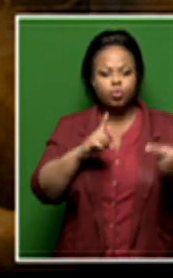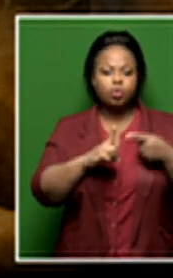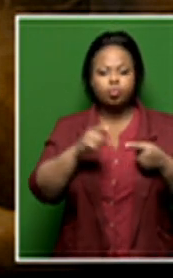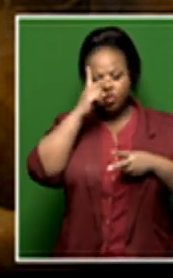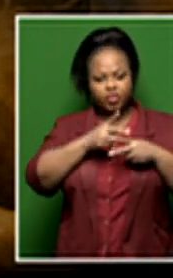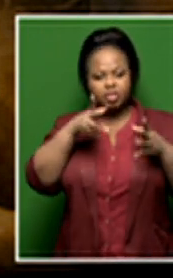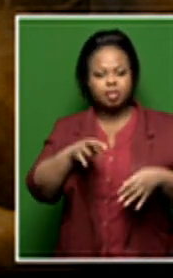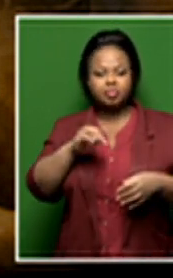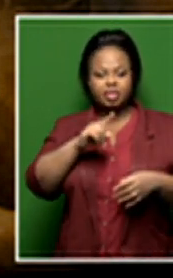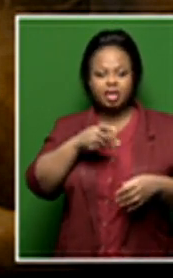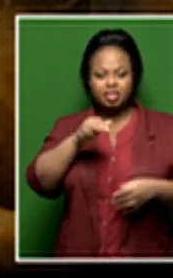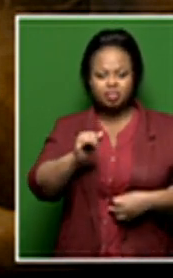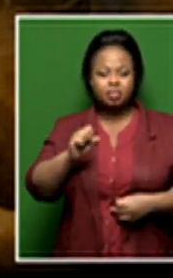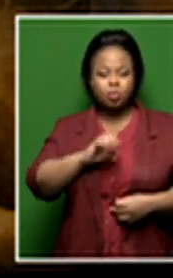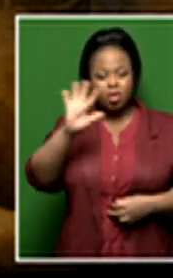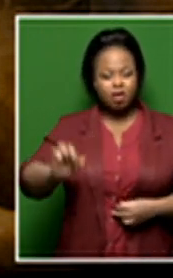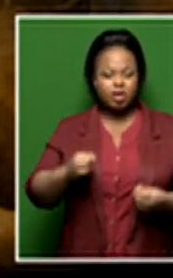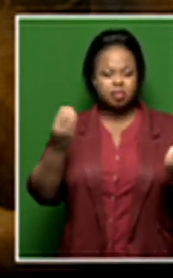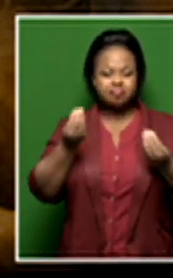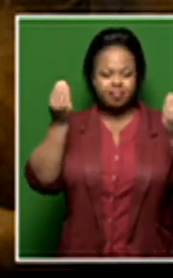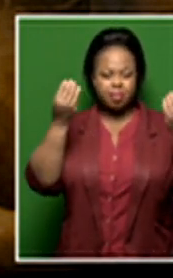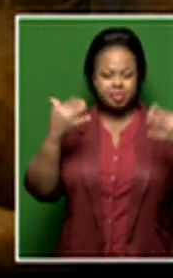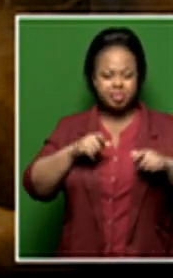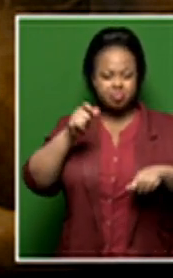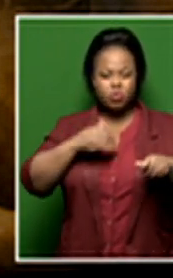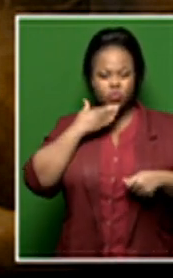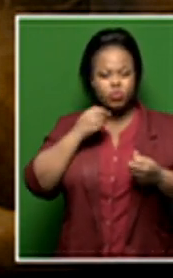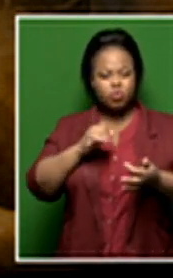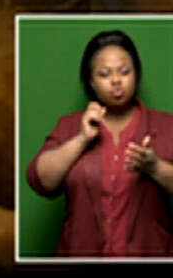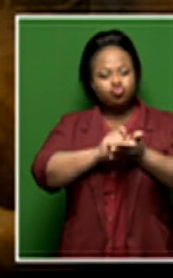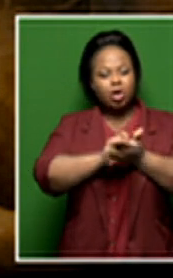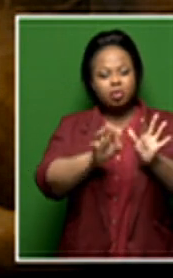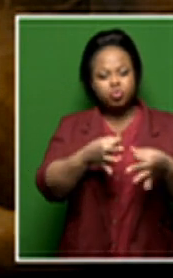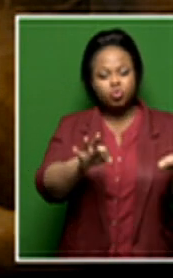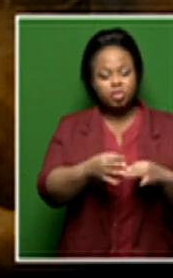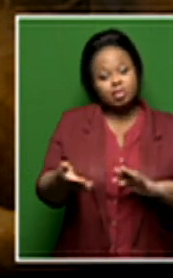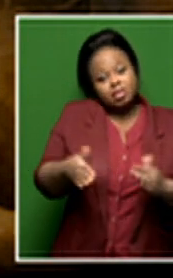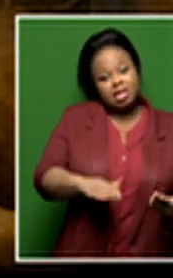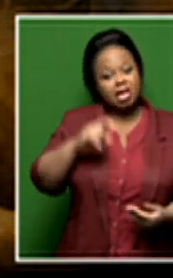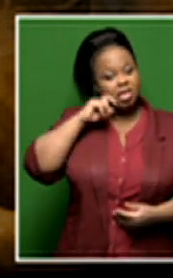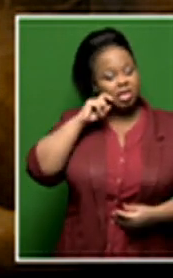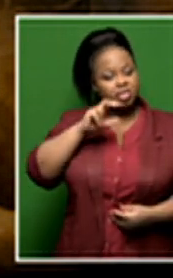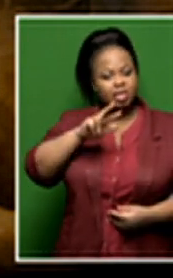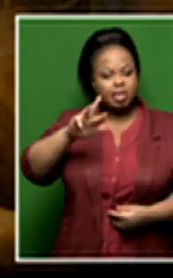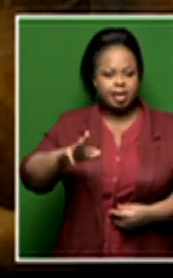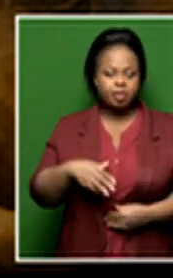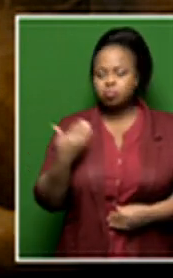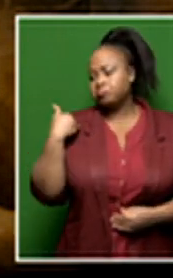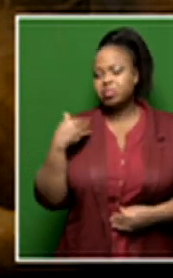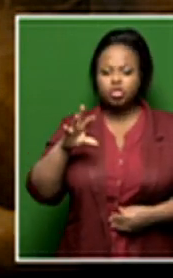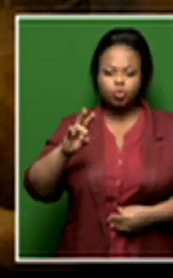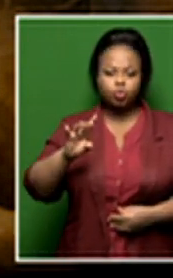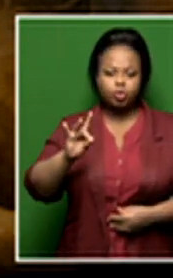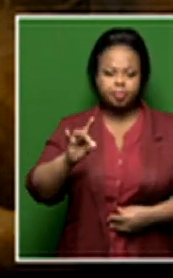Professor Mzilagaz Kumalo, one of South Africa's most celebrated and prolific composers and arrangers who died at the age of 89 on